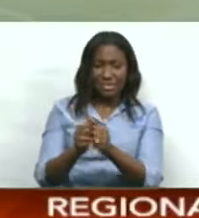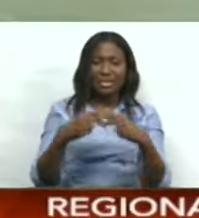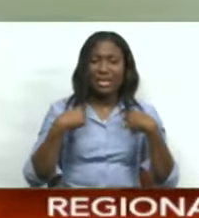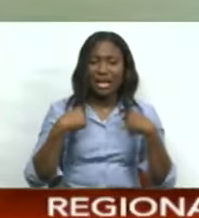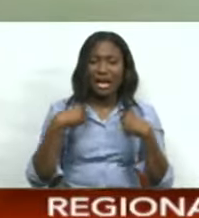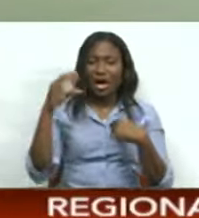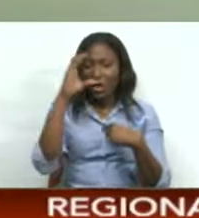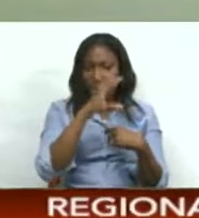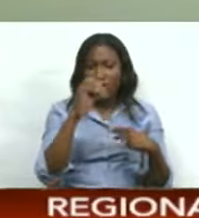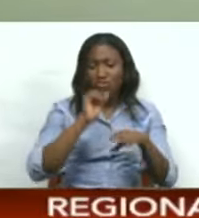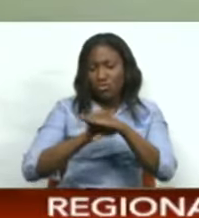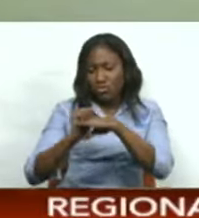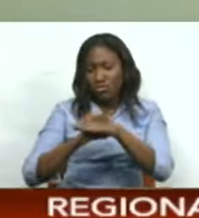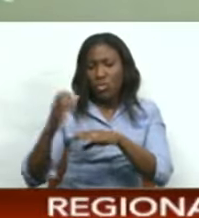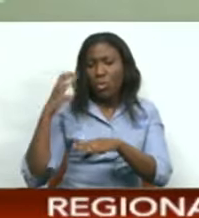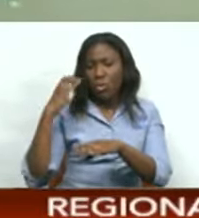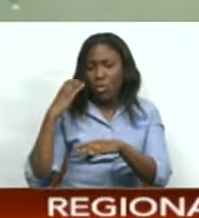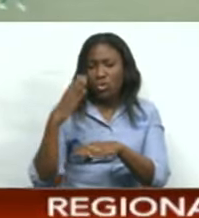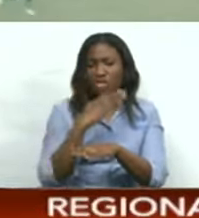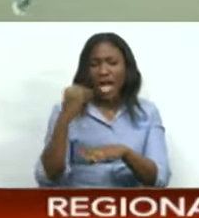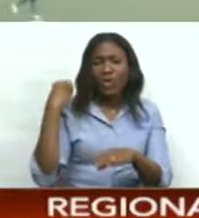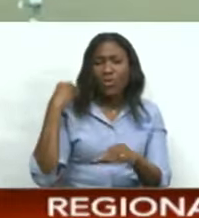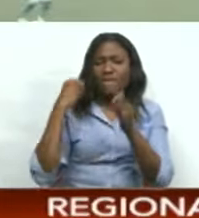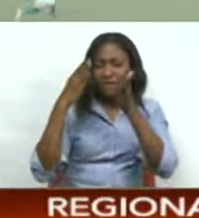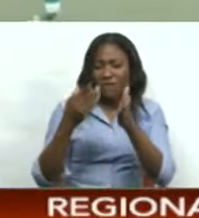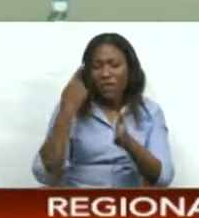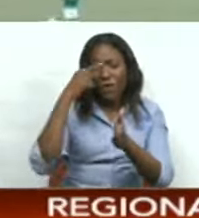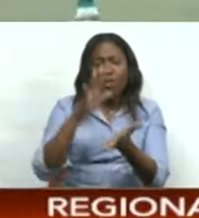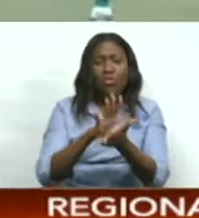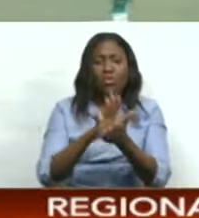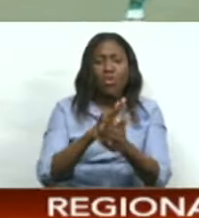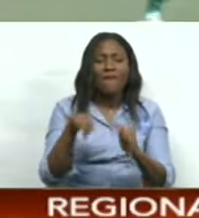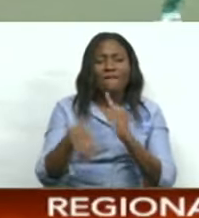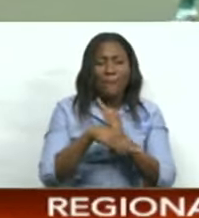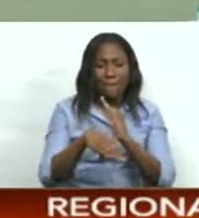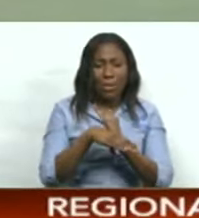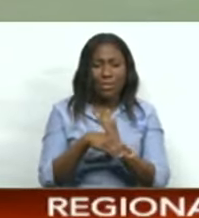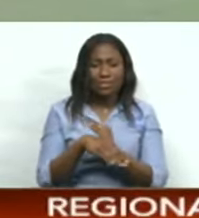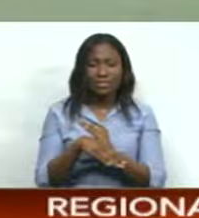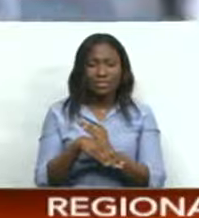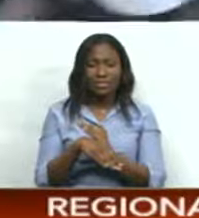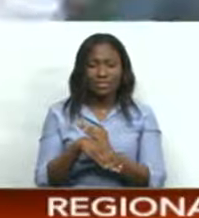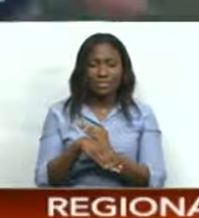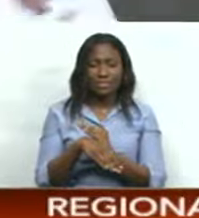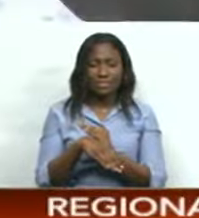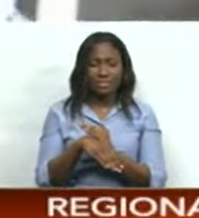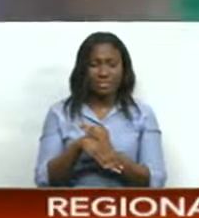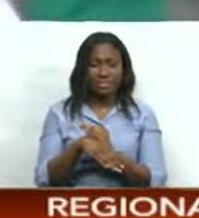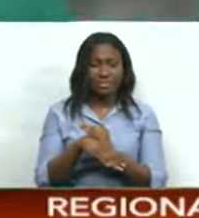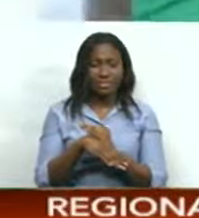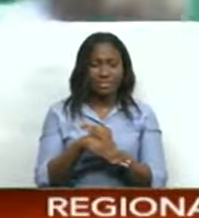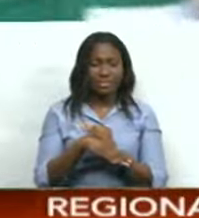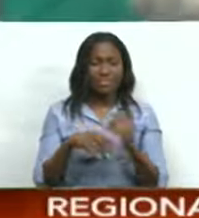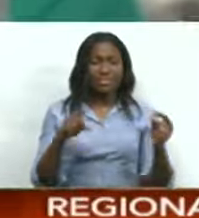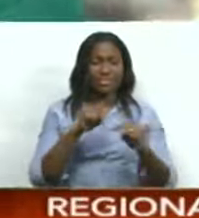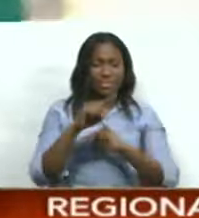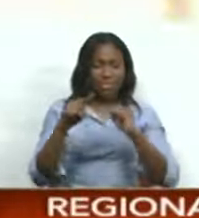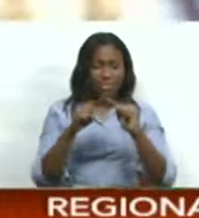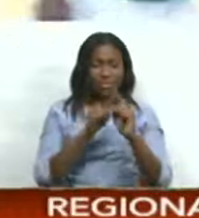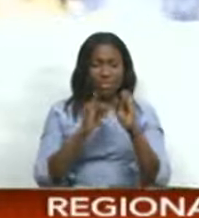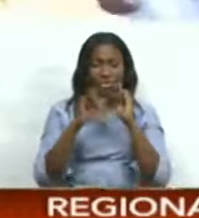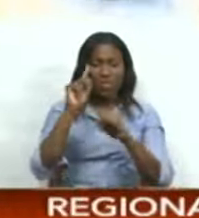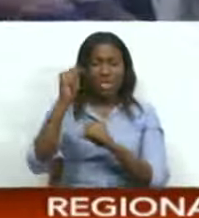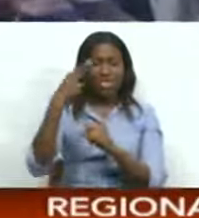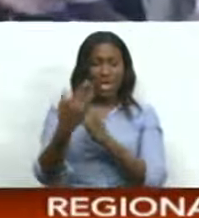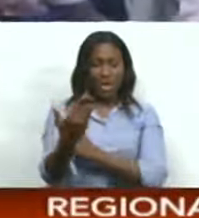coaches and other football officials associated with school football. Speaking from the set of the morning shot on Thursday morning,